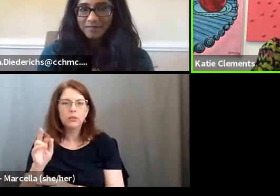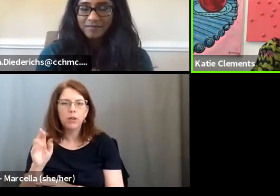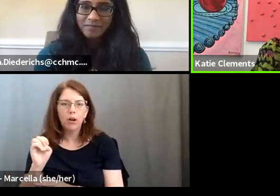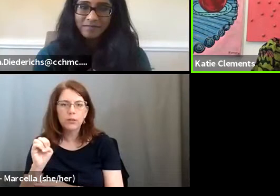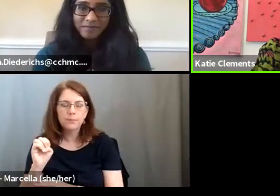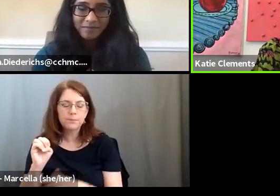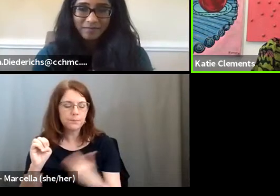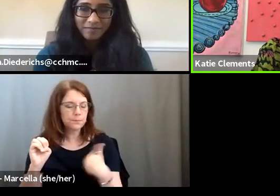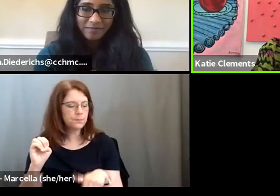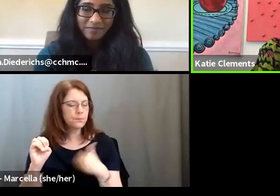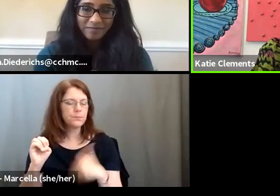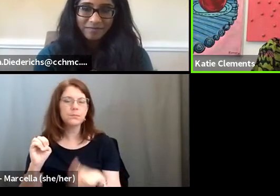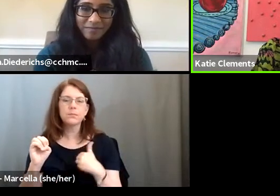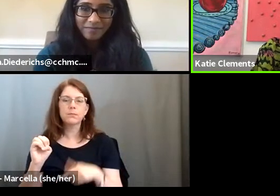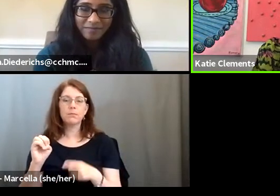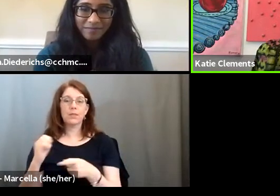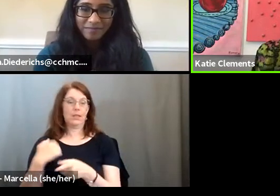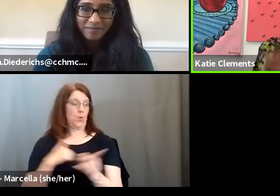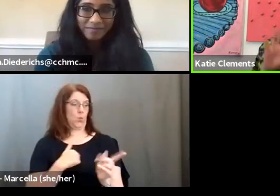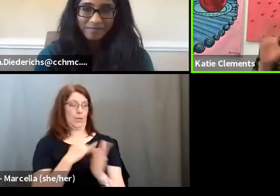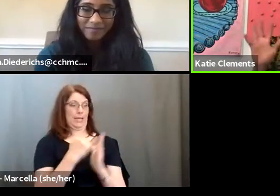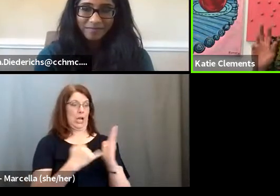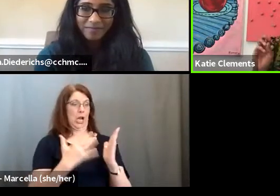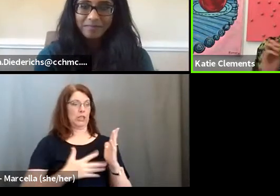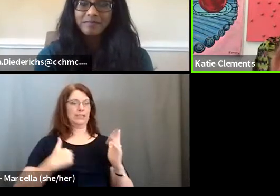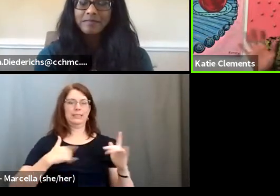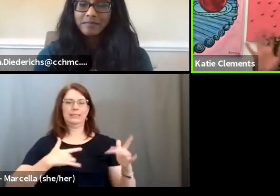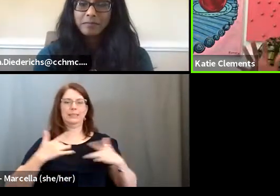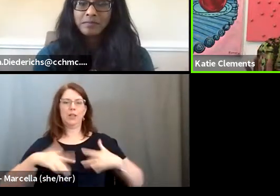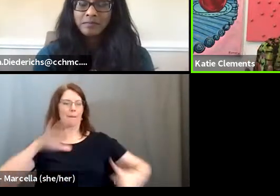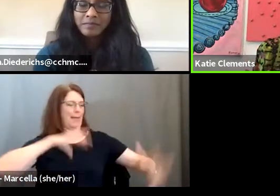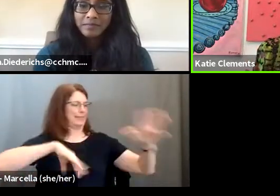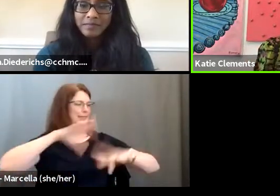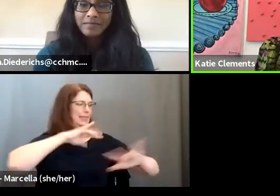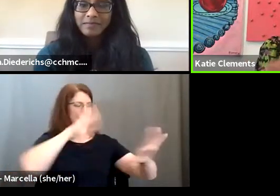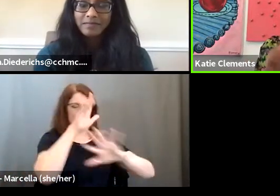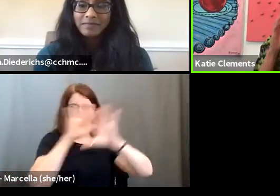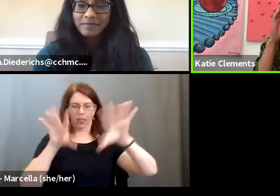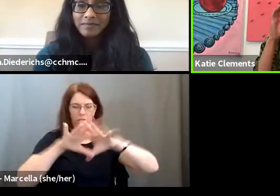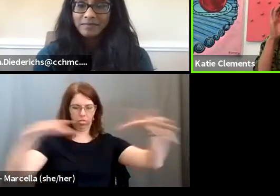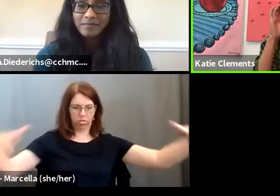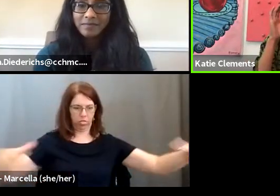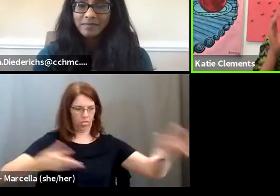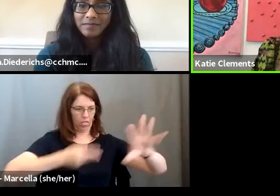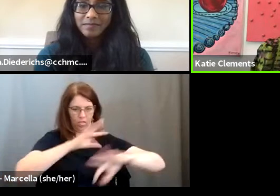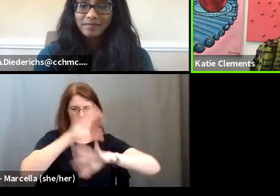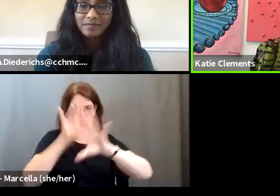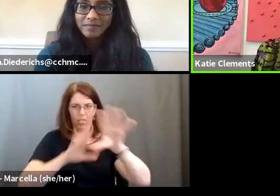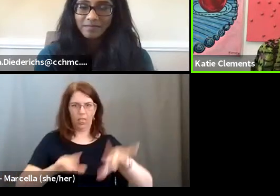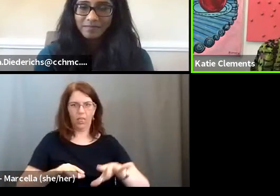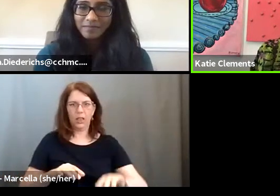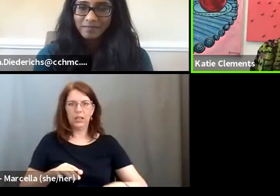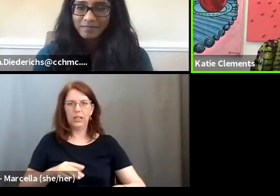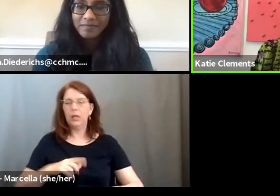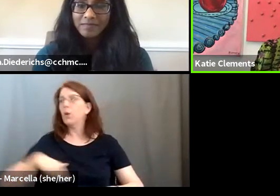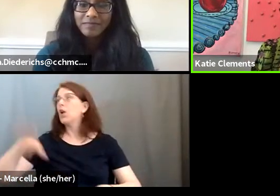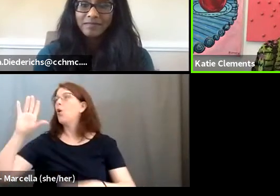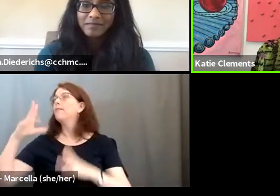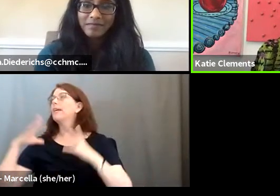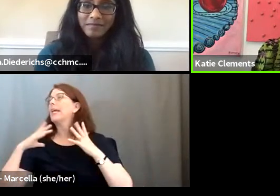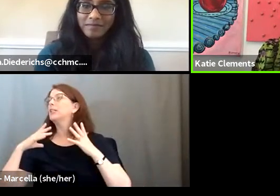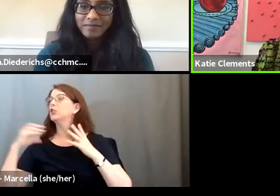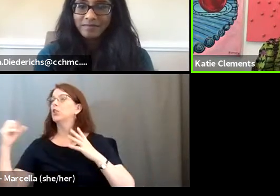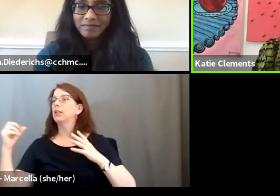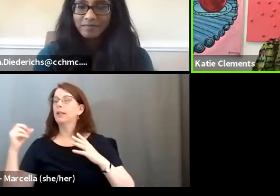I think sometimes we as artists, we're messy and we just have stuff all over our desktop and then we go on vacation and then